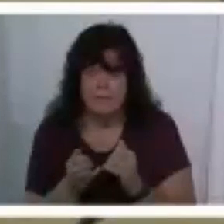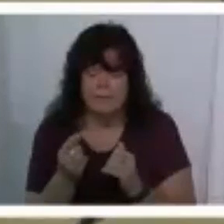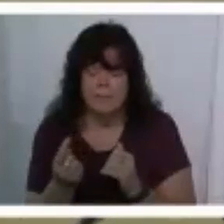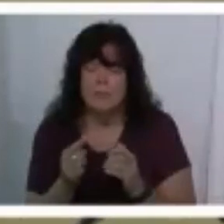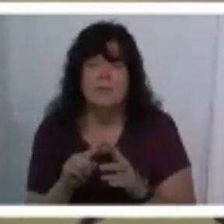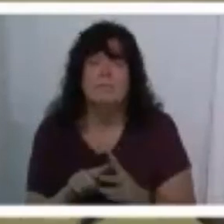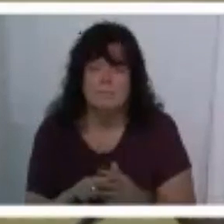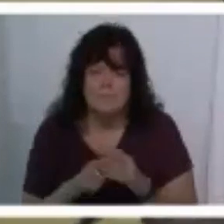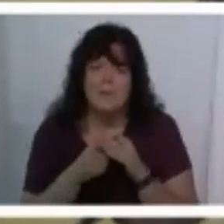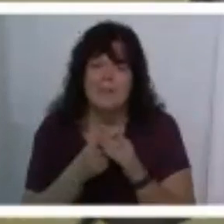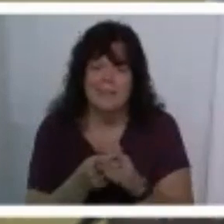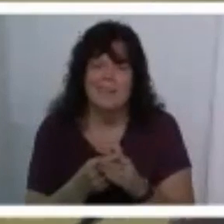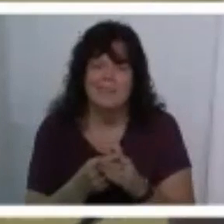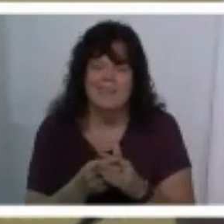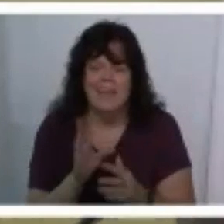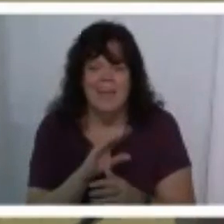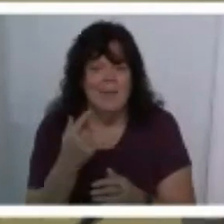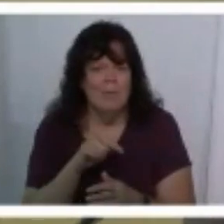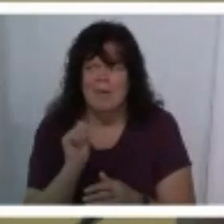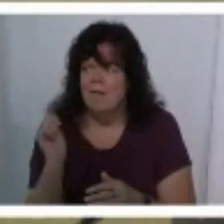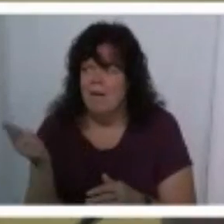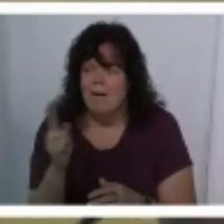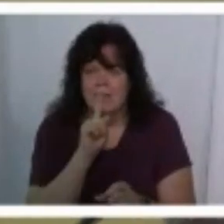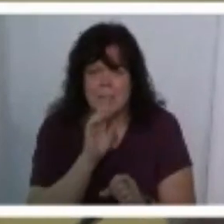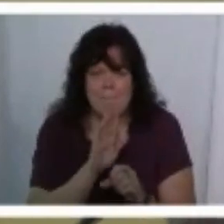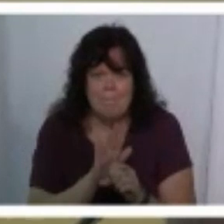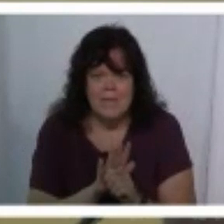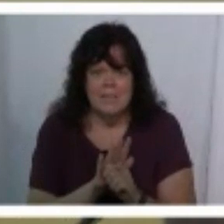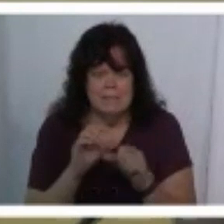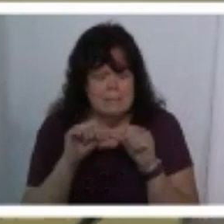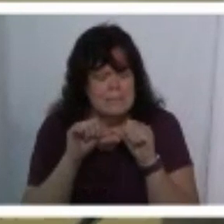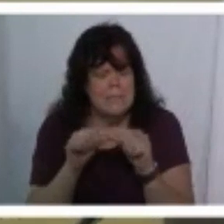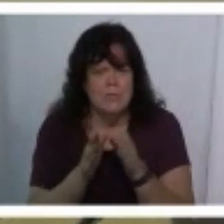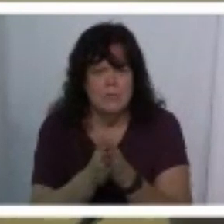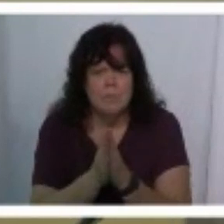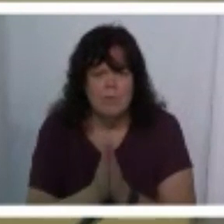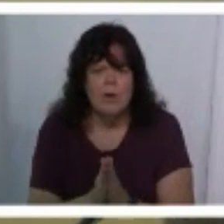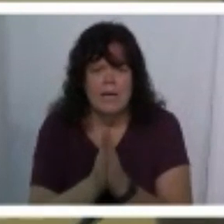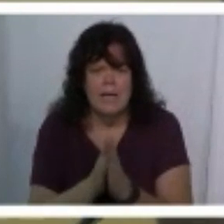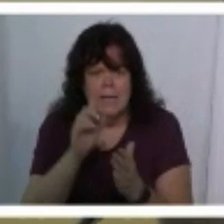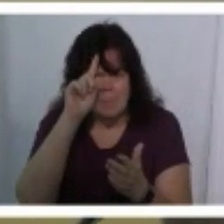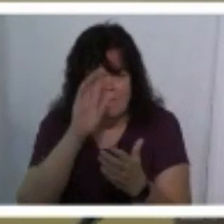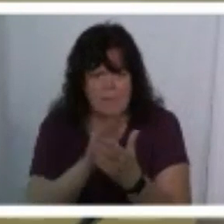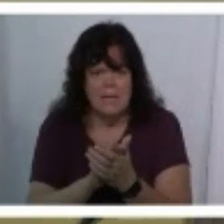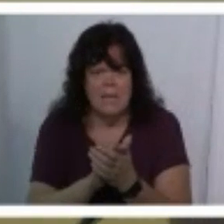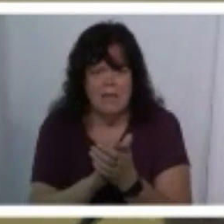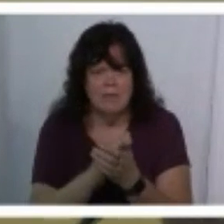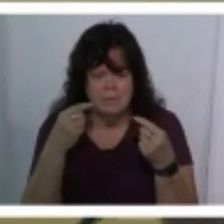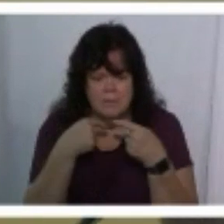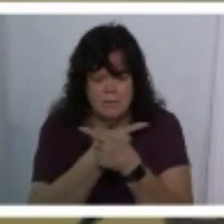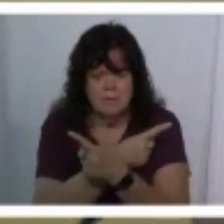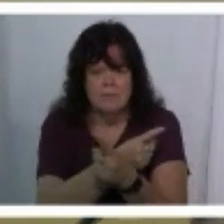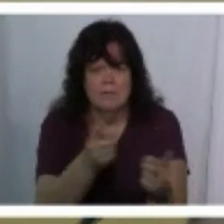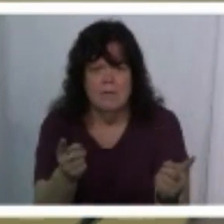and we all commit to continue to pray and to believe and to spread the word